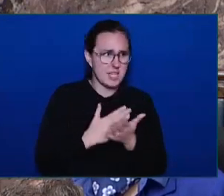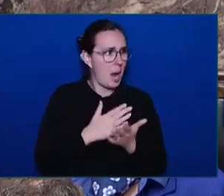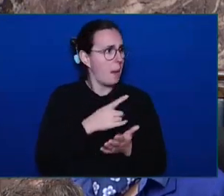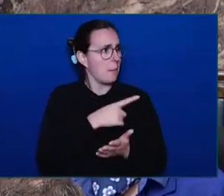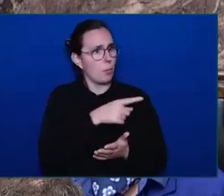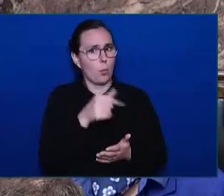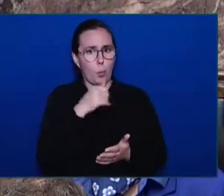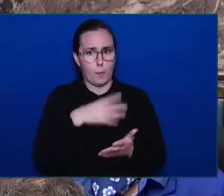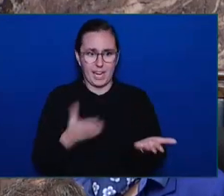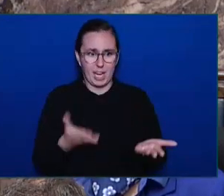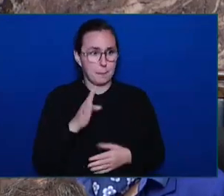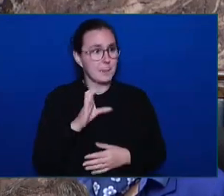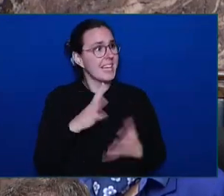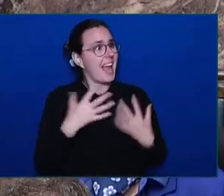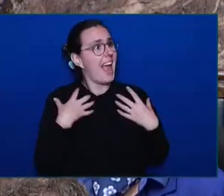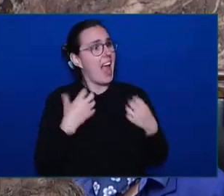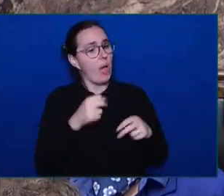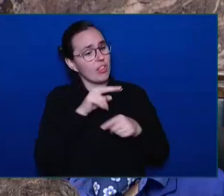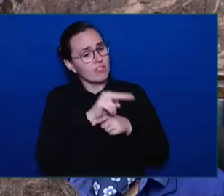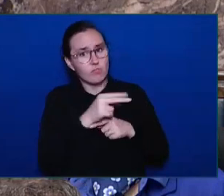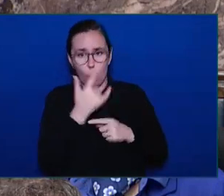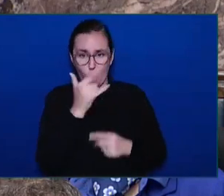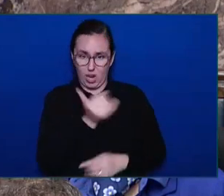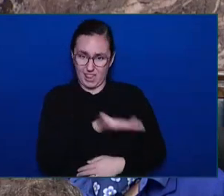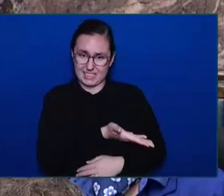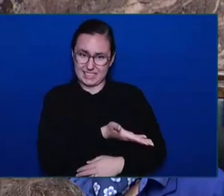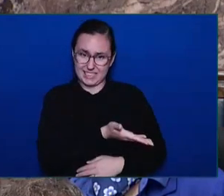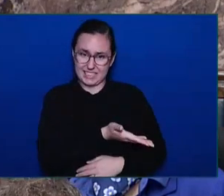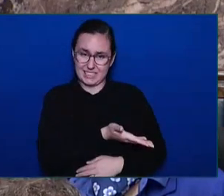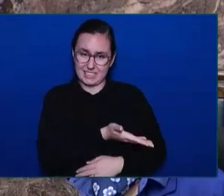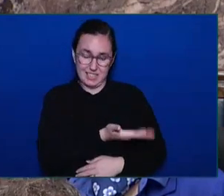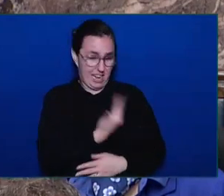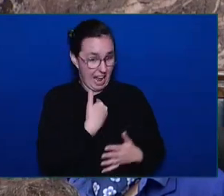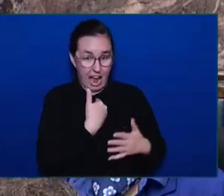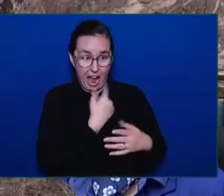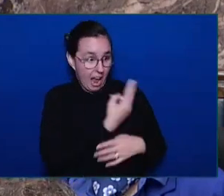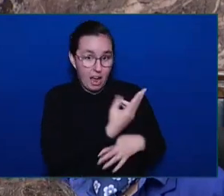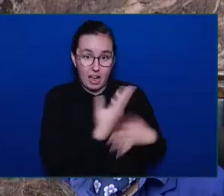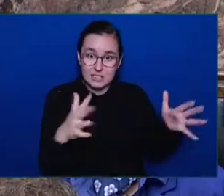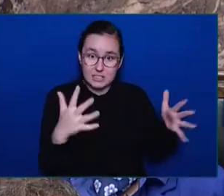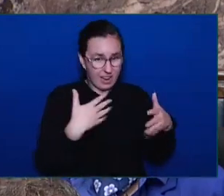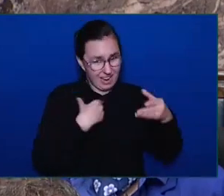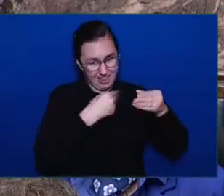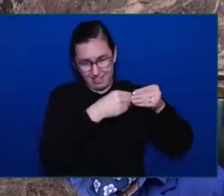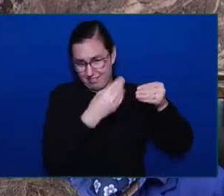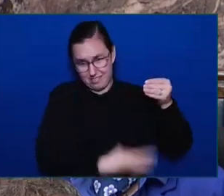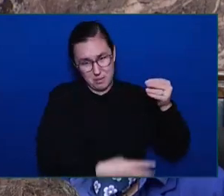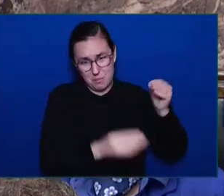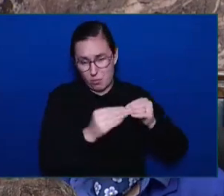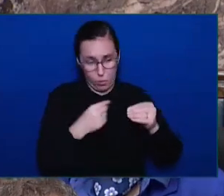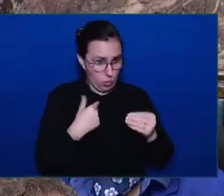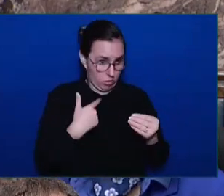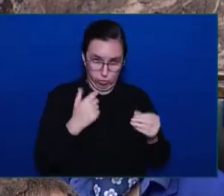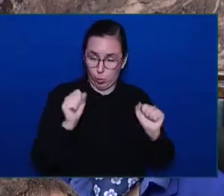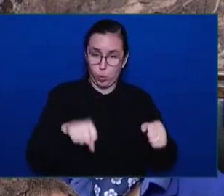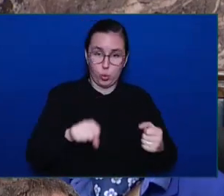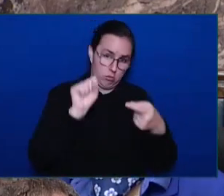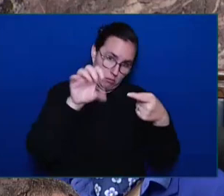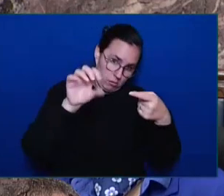the stories of in this legislature. So, the Premier, six years, two terms,